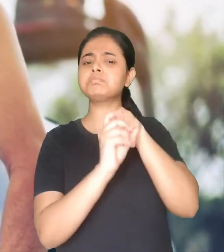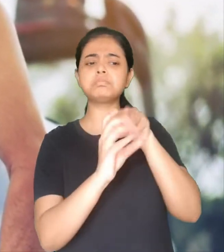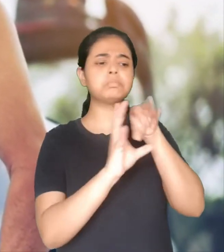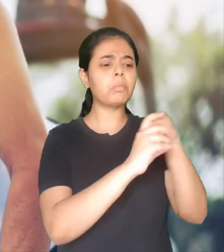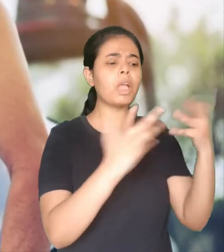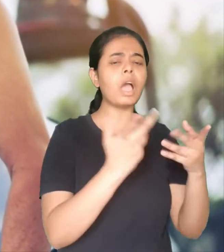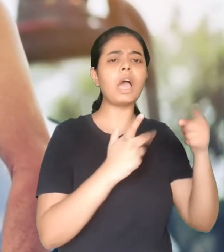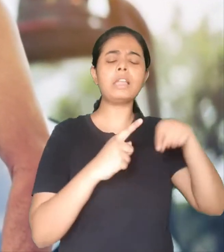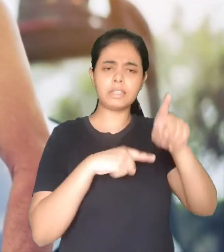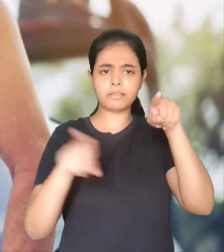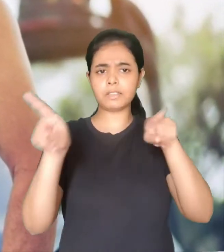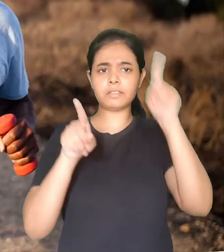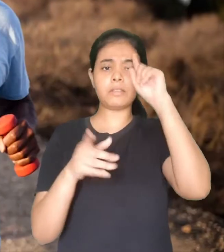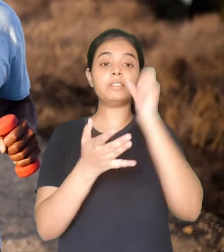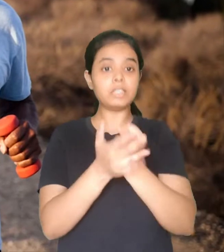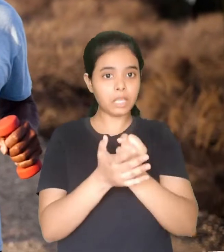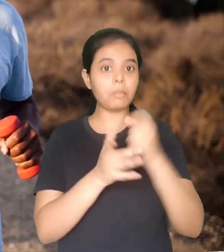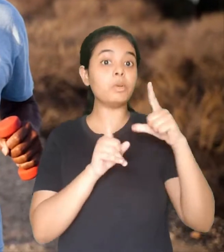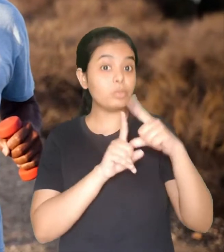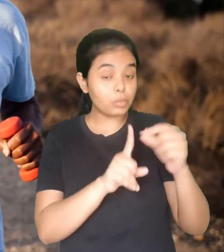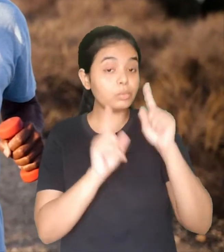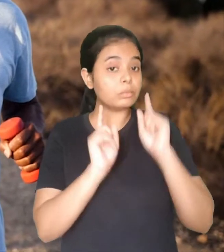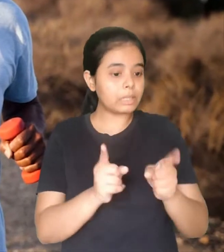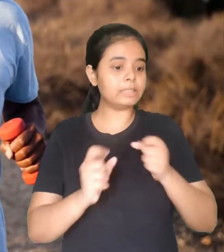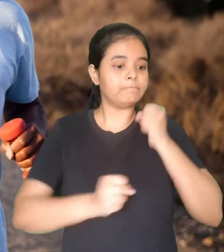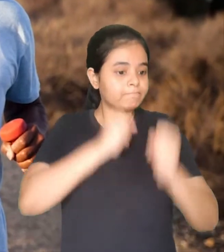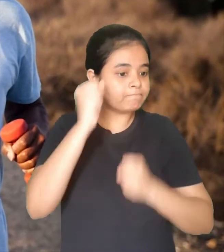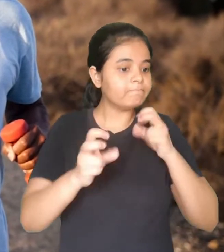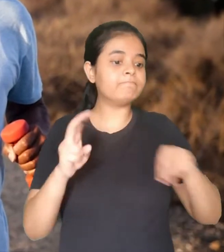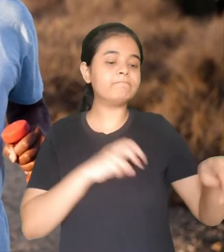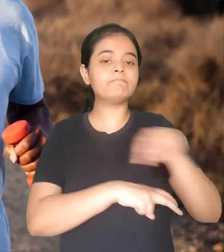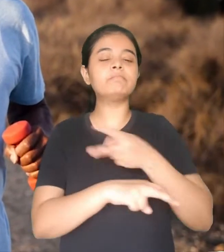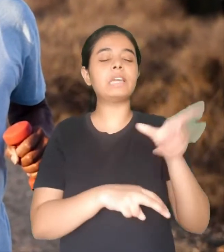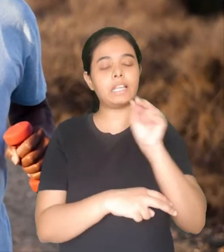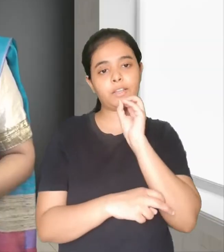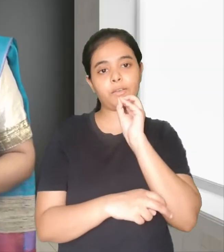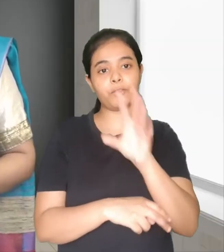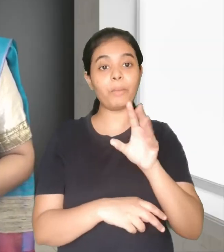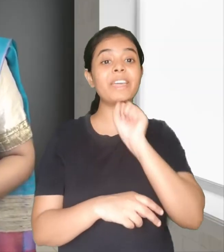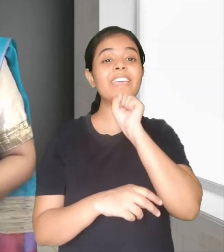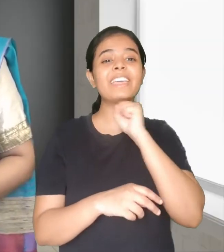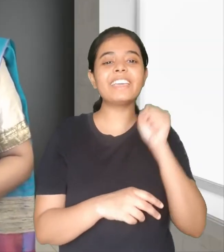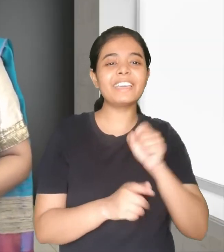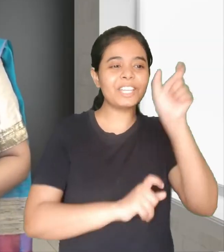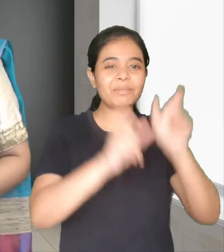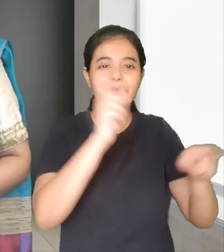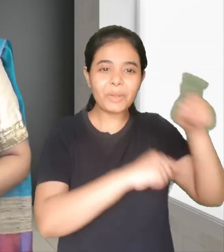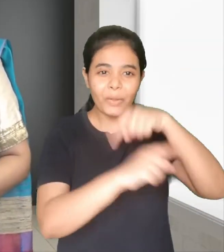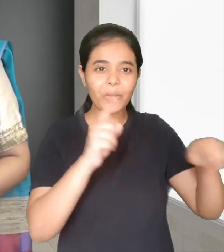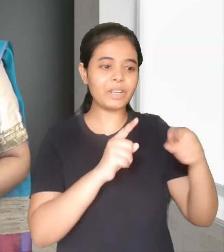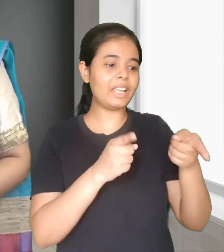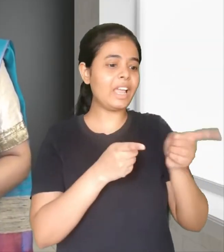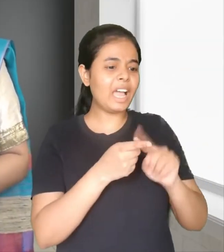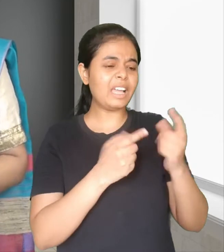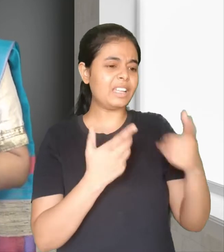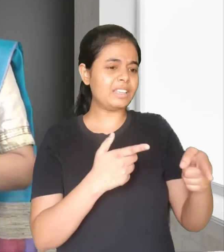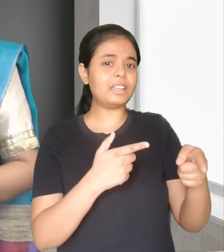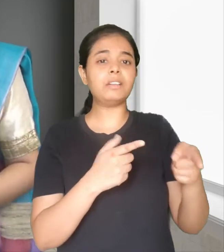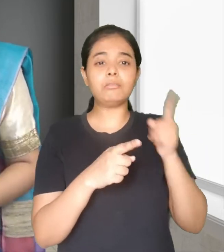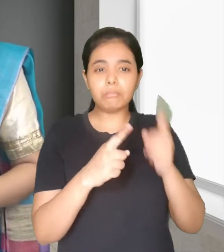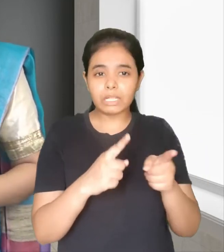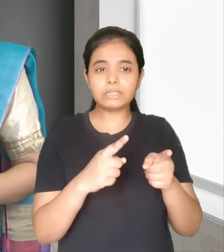combination of moderate and vigorous intensity activity. Again, as in case of adults,